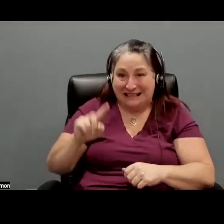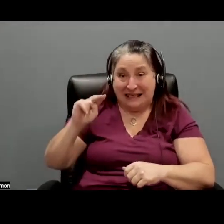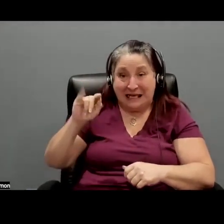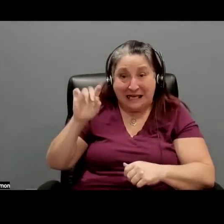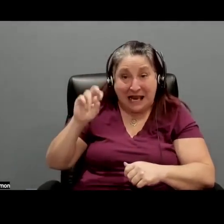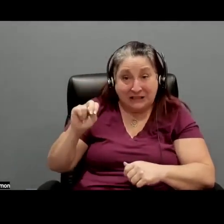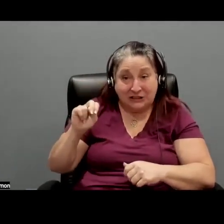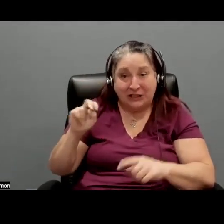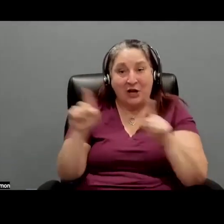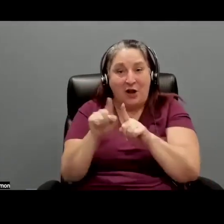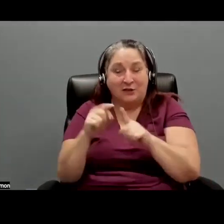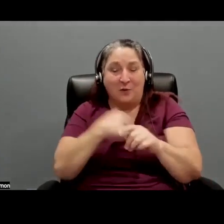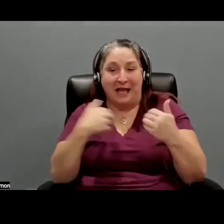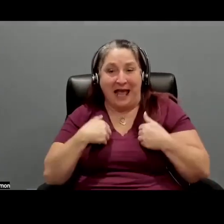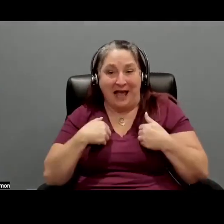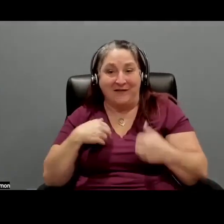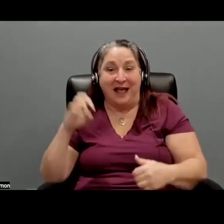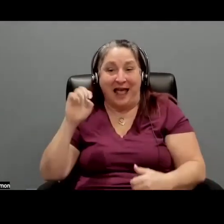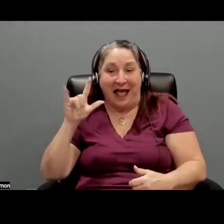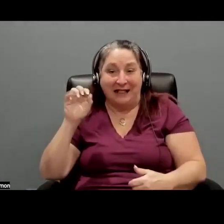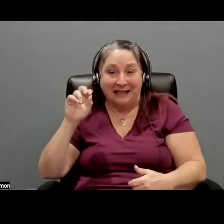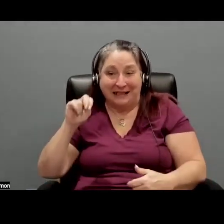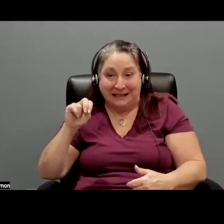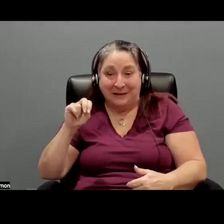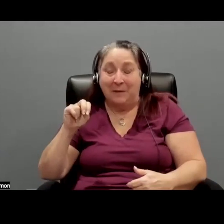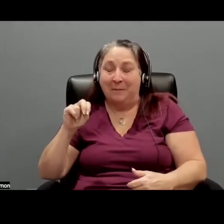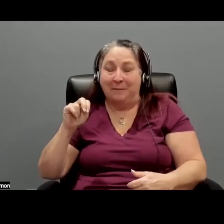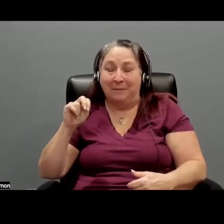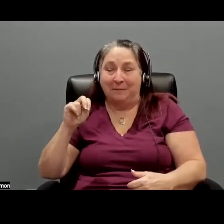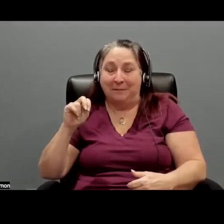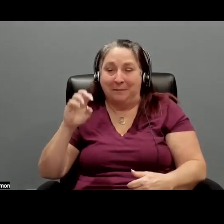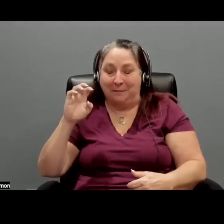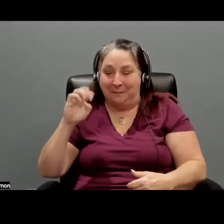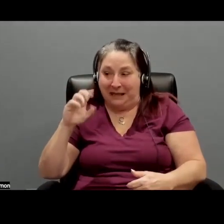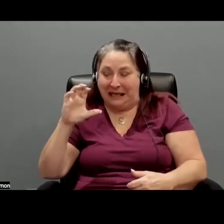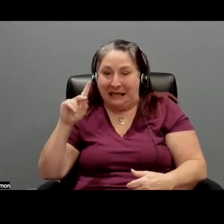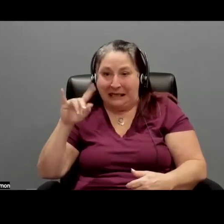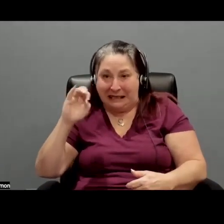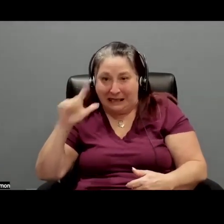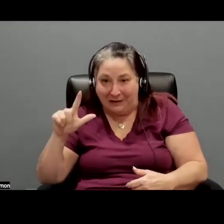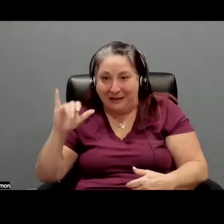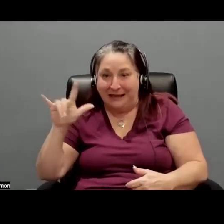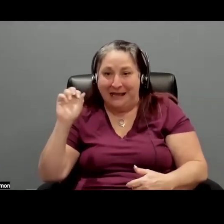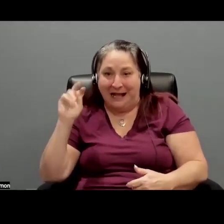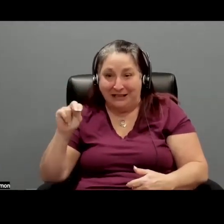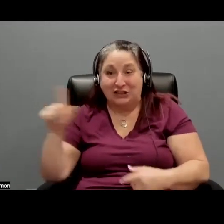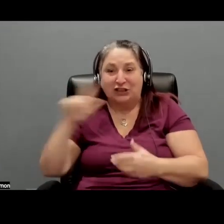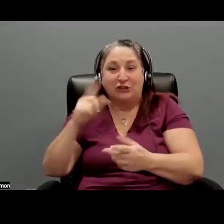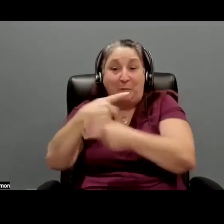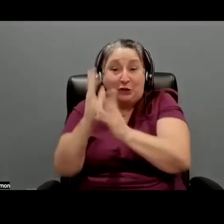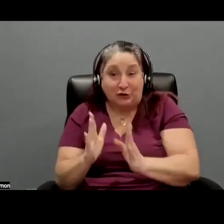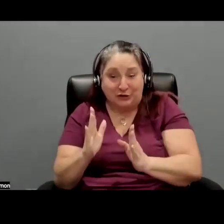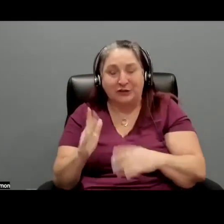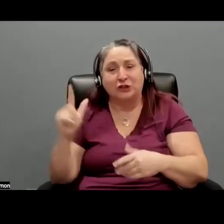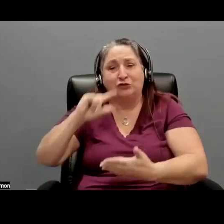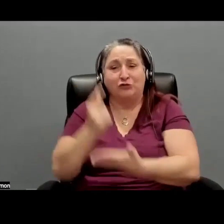Kelly McNeil Yellen. And she is the producer and the writer of Daruma, a graduate of the